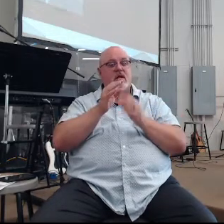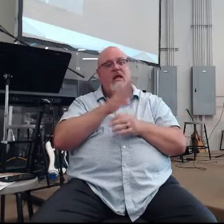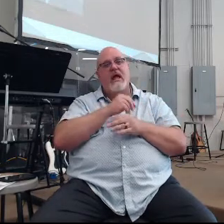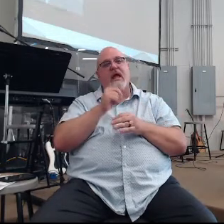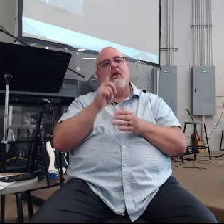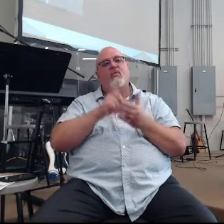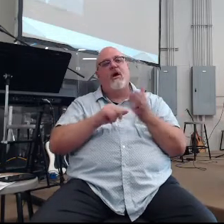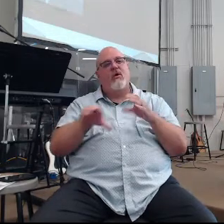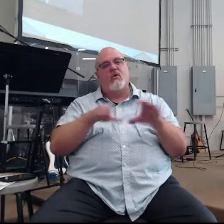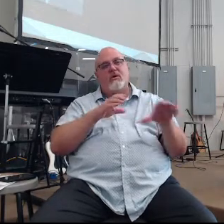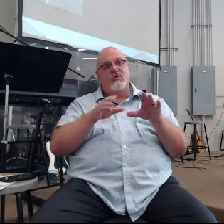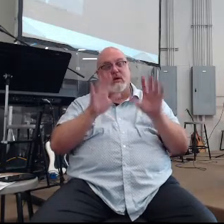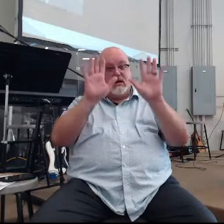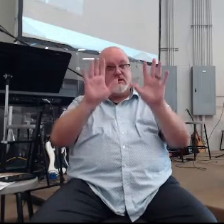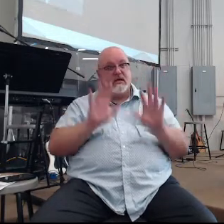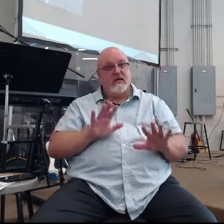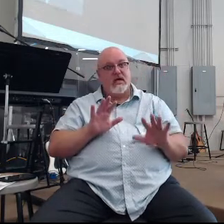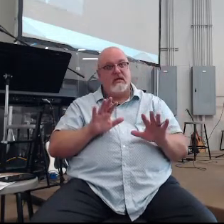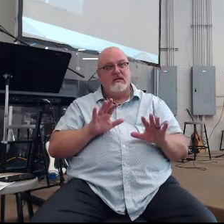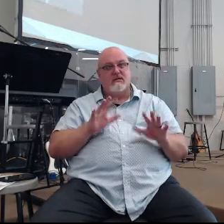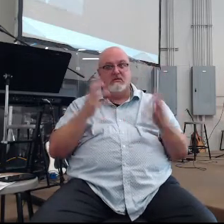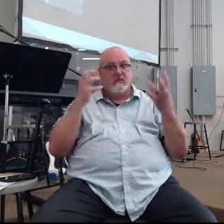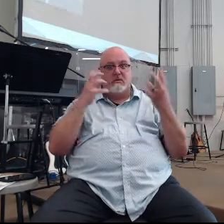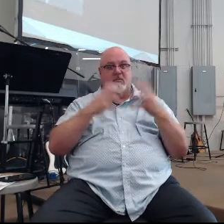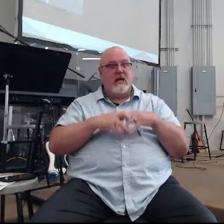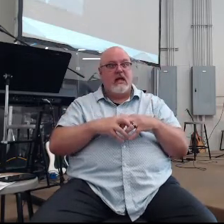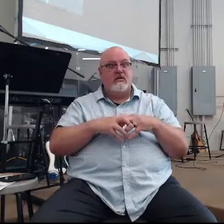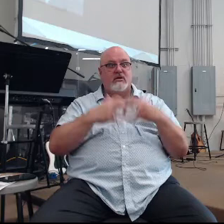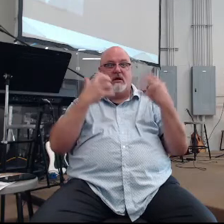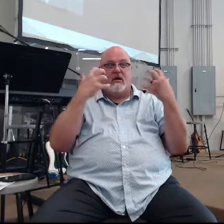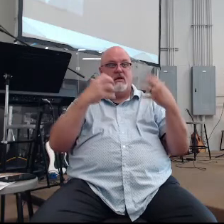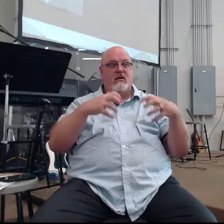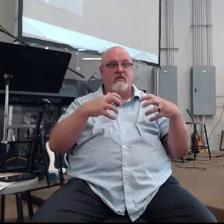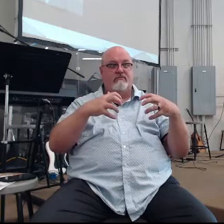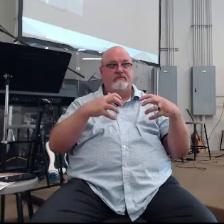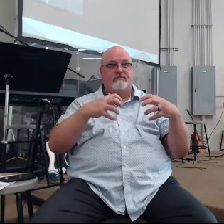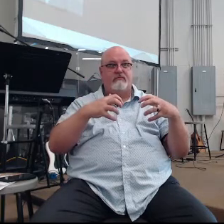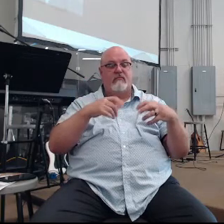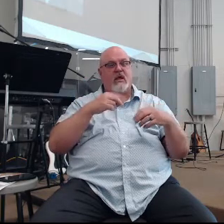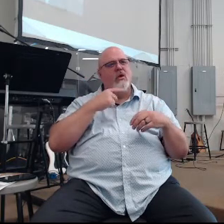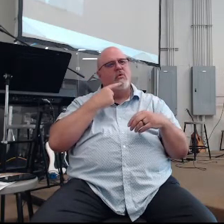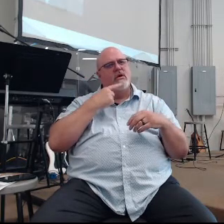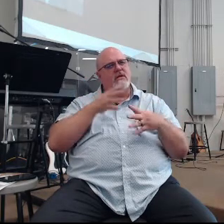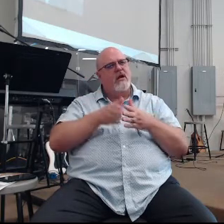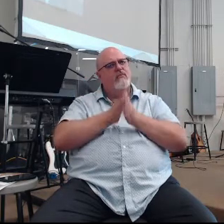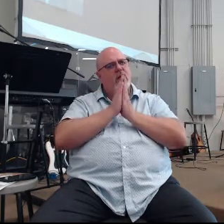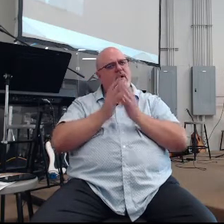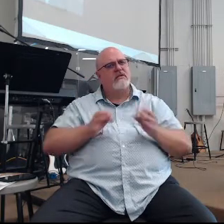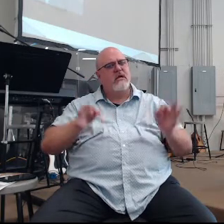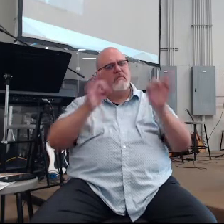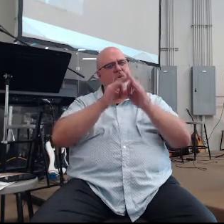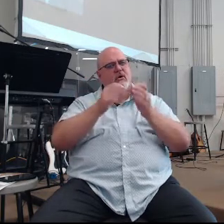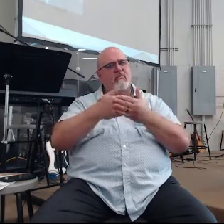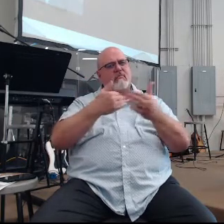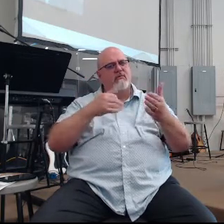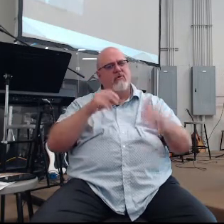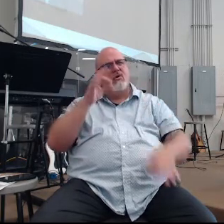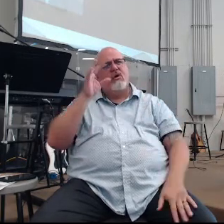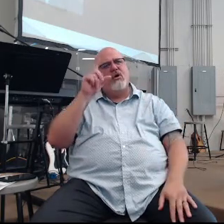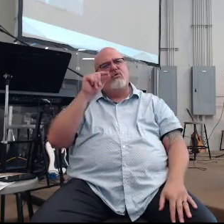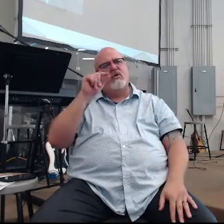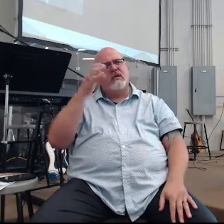we're doing on Sundays didn't match. Because we'd say prayer was important, but prior to 2019,